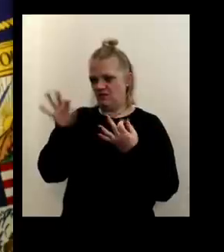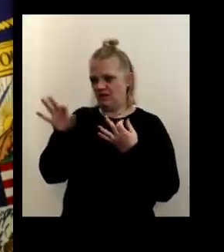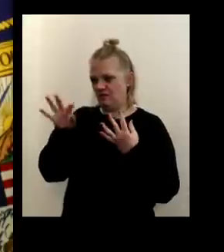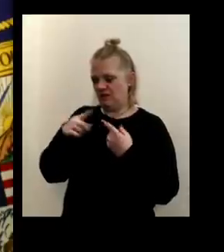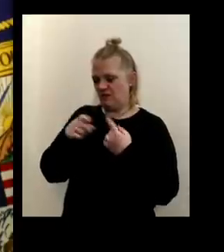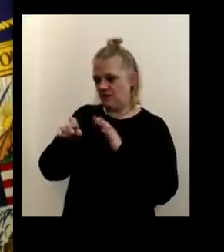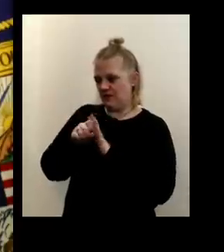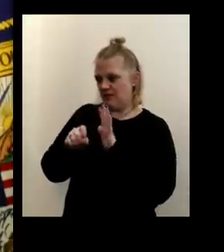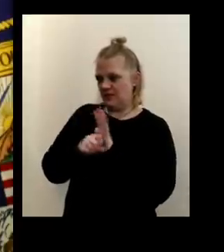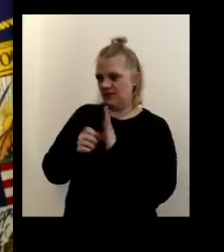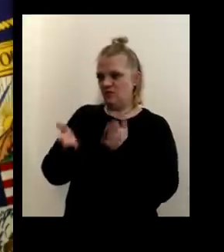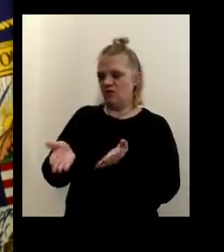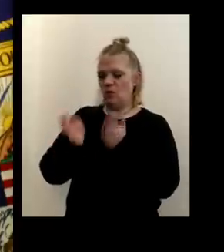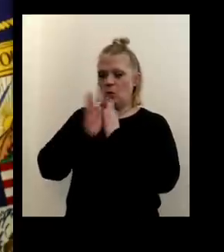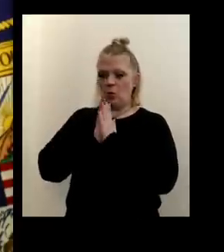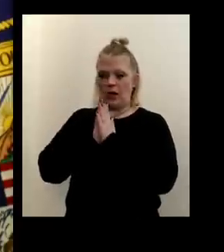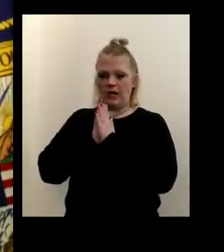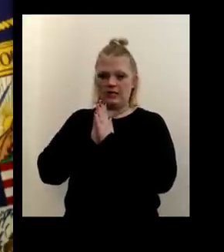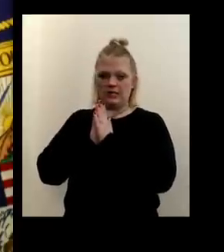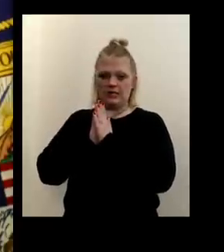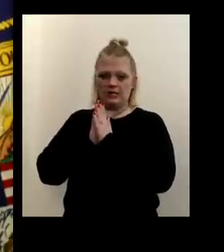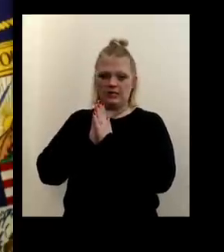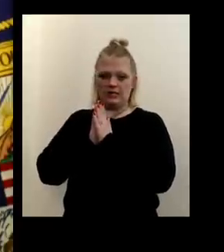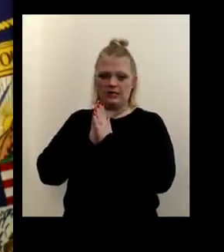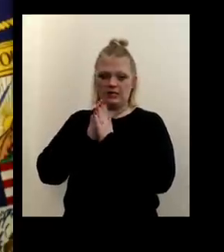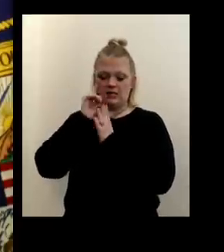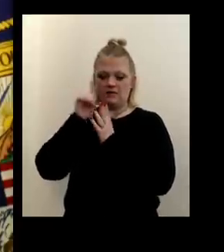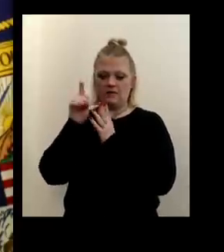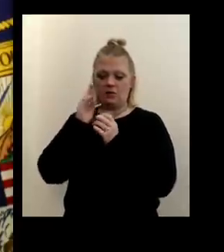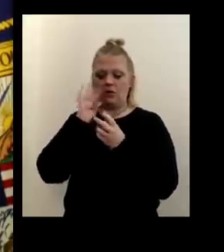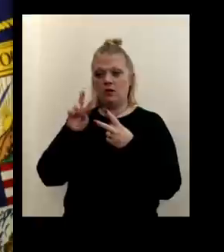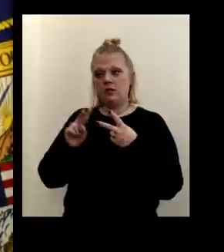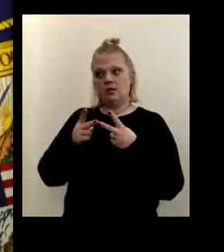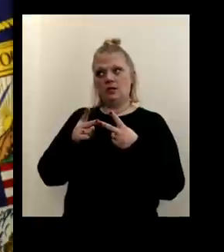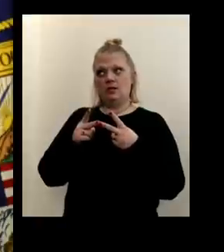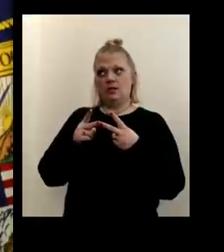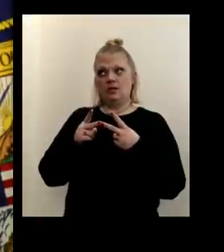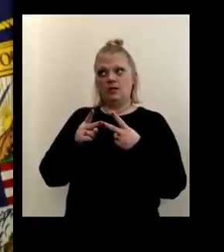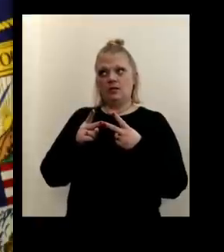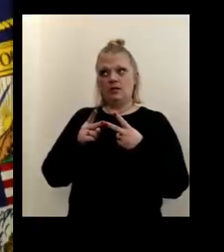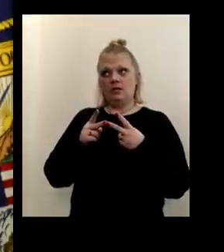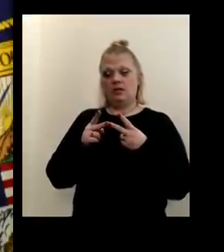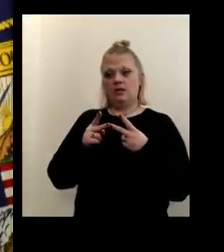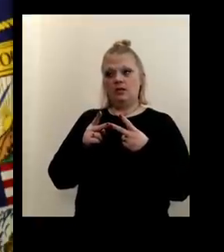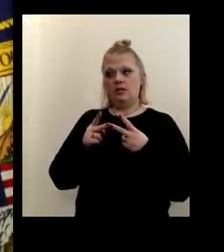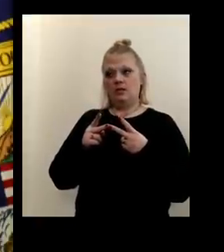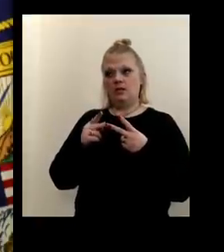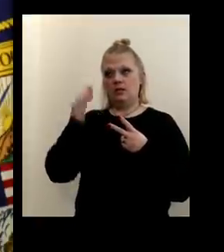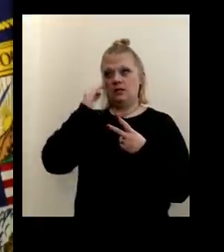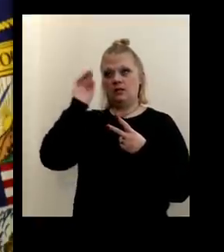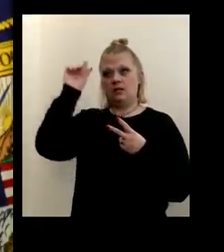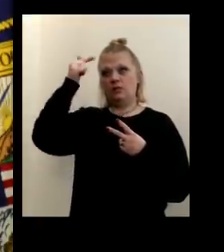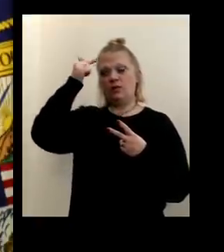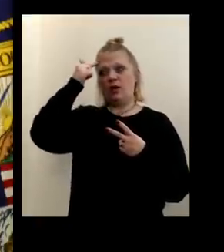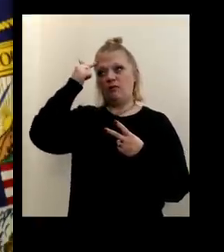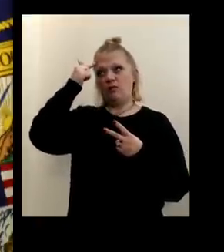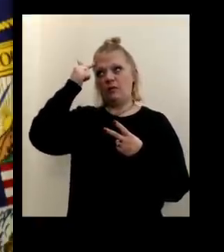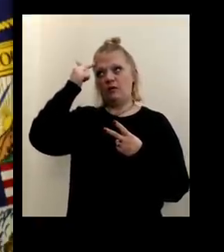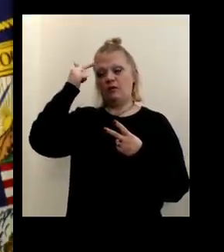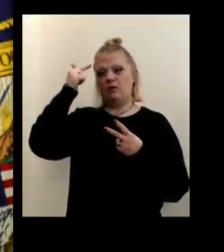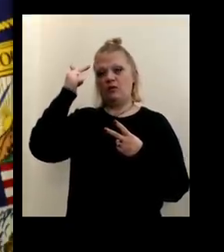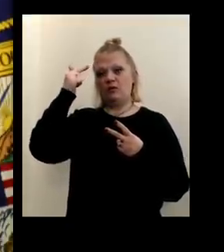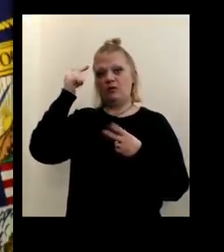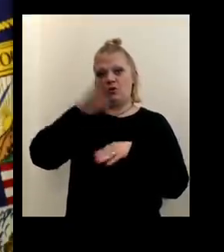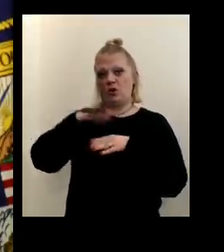from the state regarding your request for information. Um, secondly, I, I know that, um, the governor and his call had